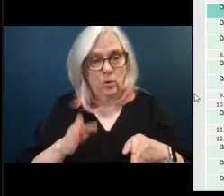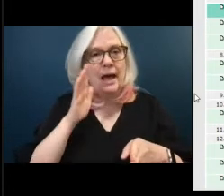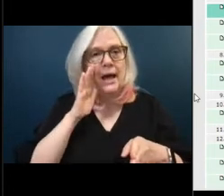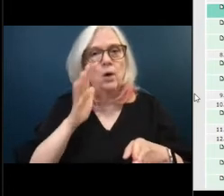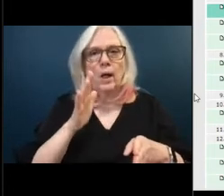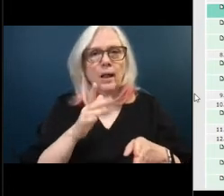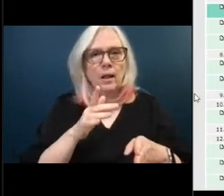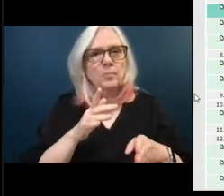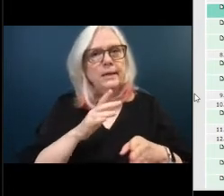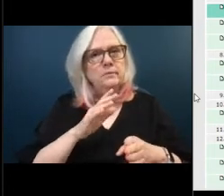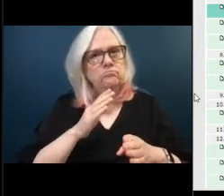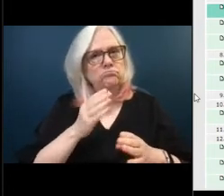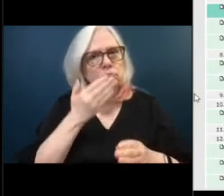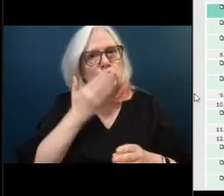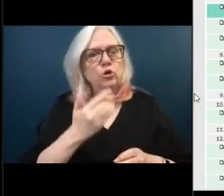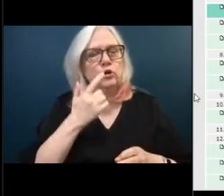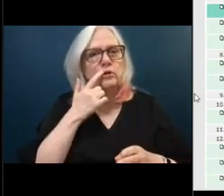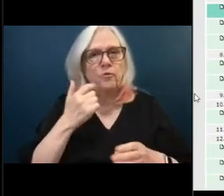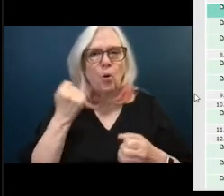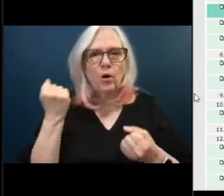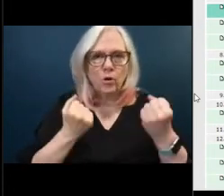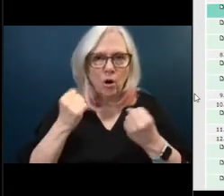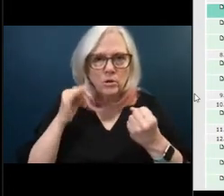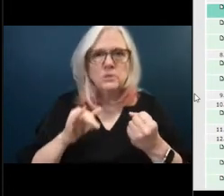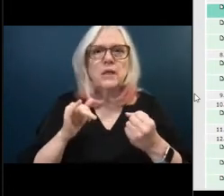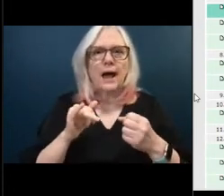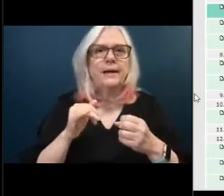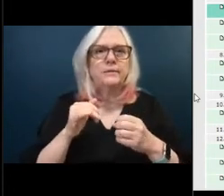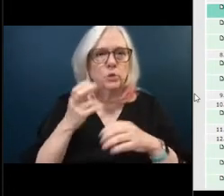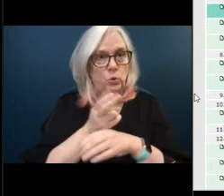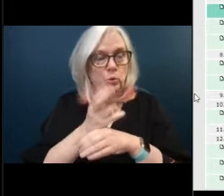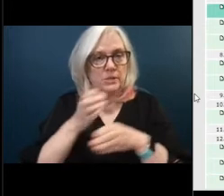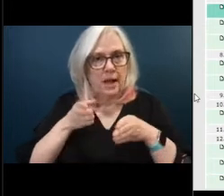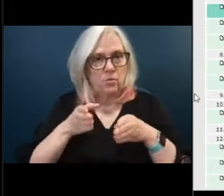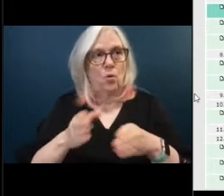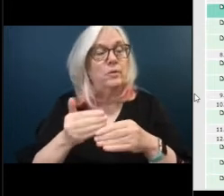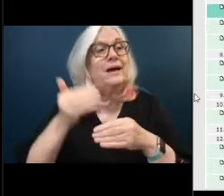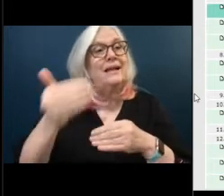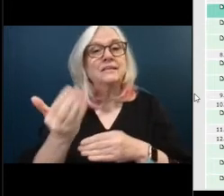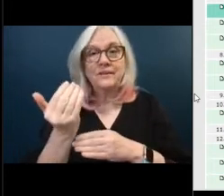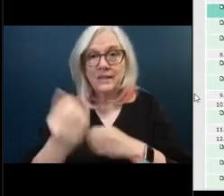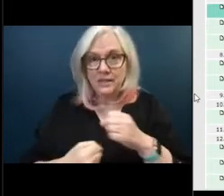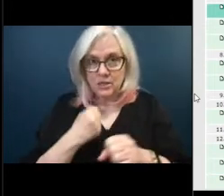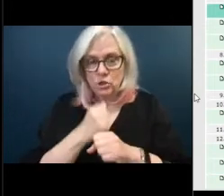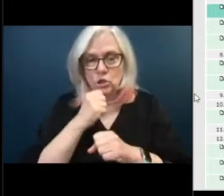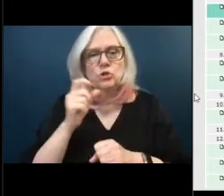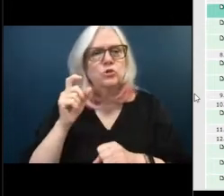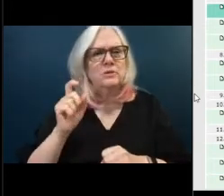and it'll have drainage and so for the next 15 years we shouldn't need to do much to this road unless there's some type of um